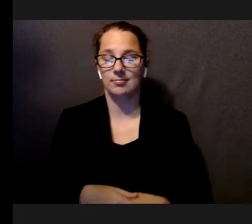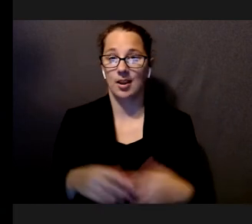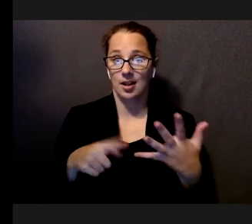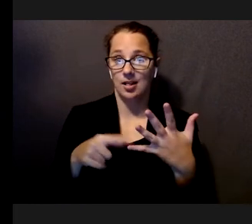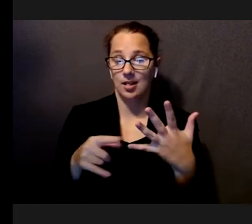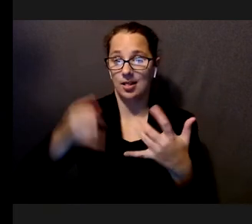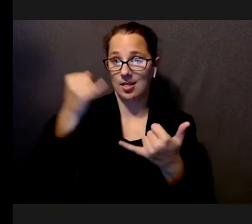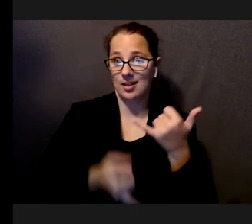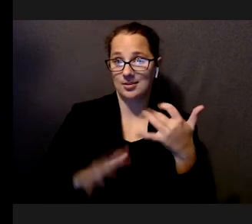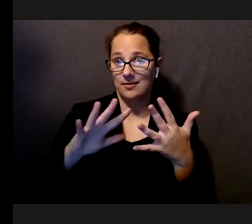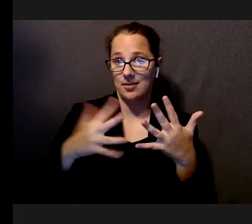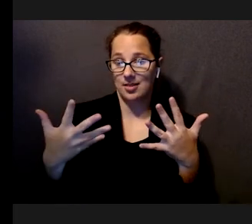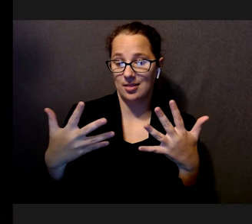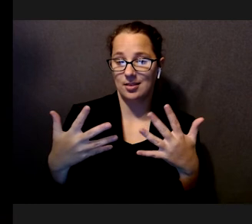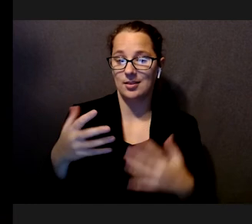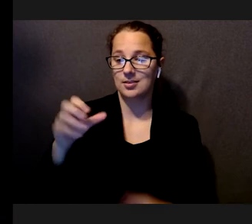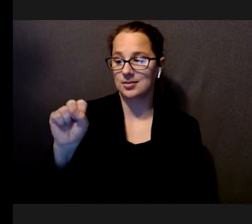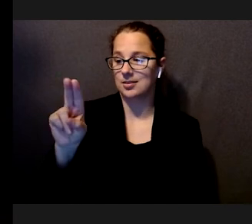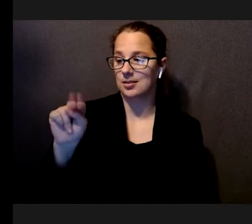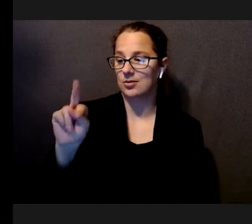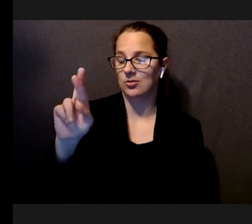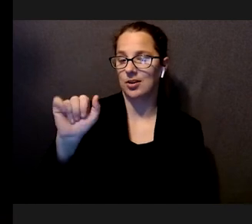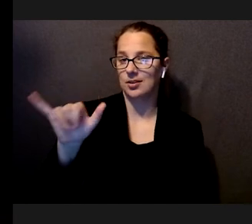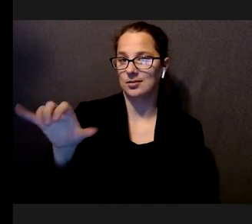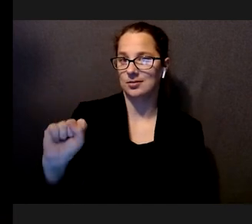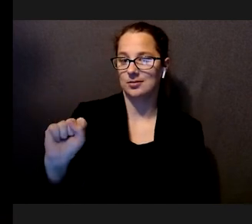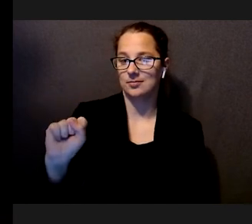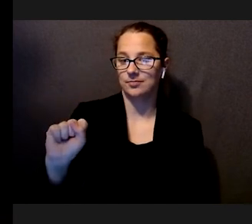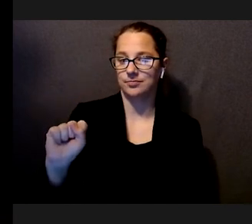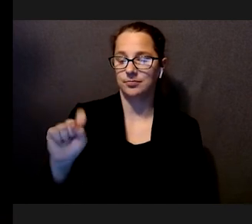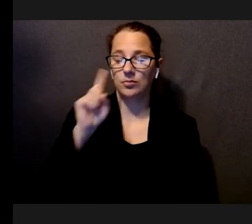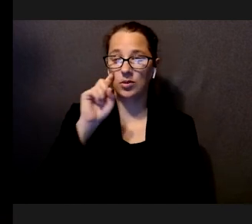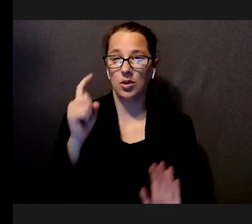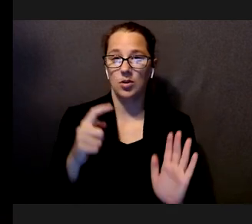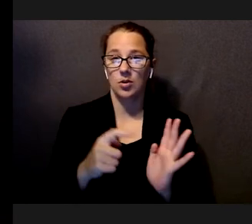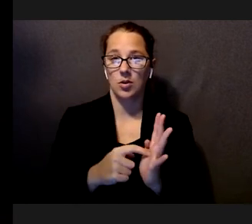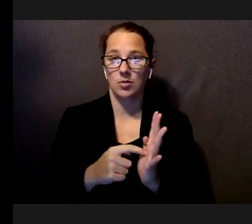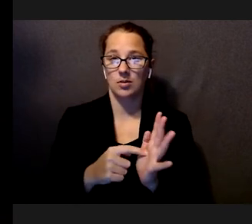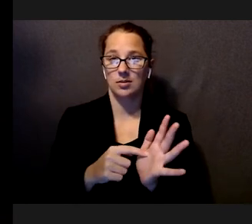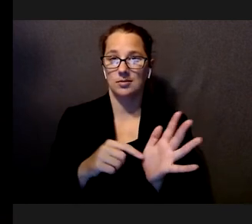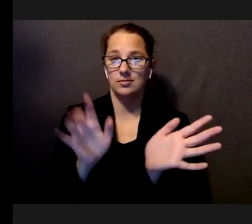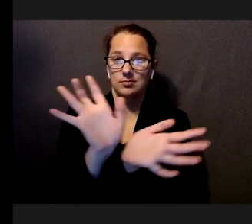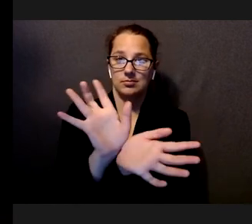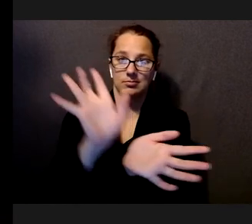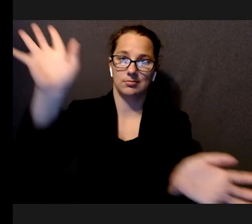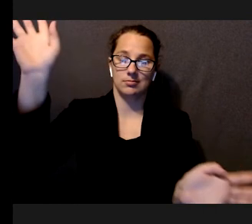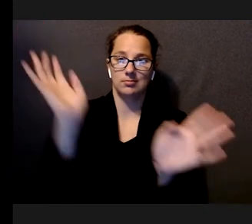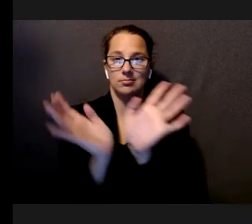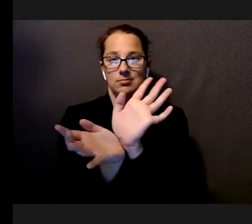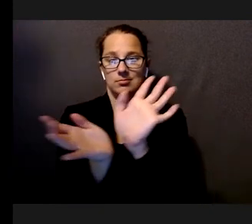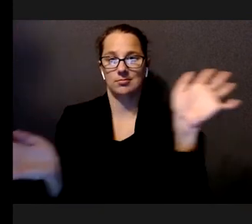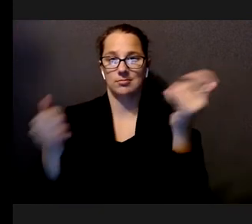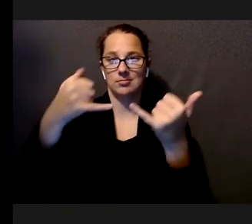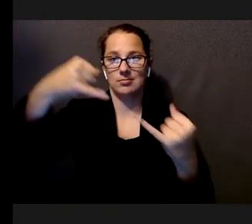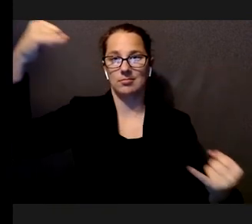And then the final cue here is called sun rays. And here we have a set of lines from around